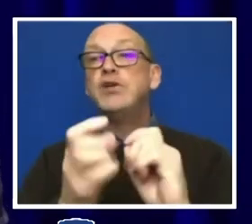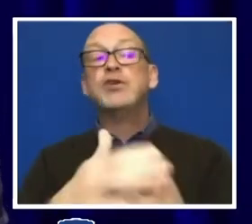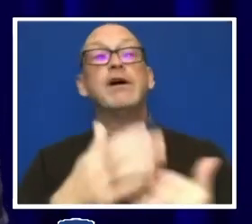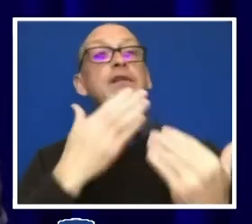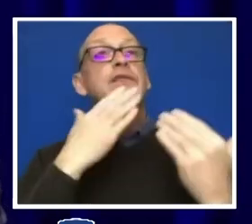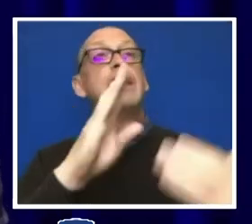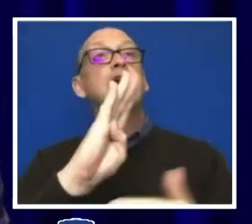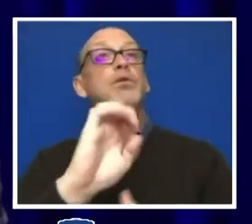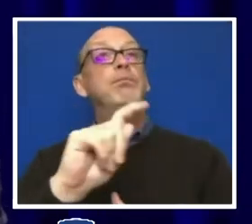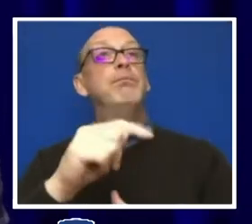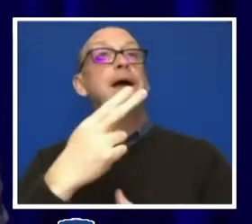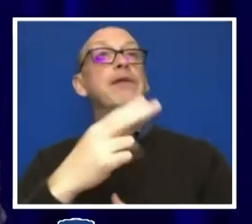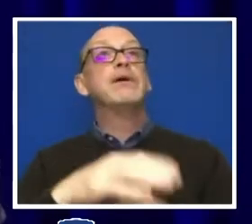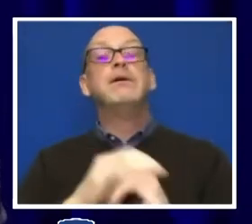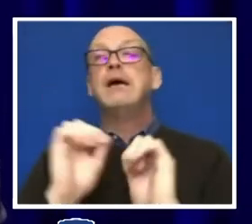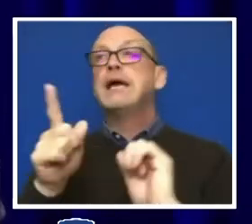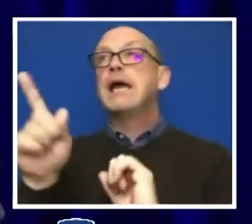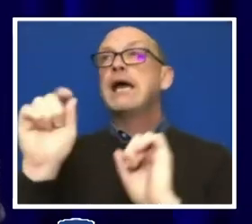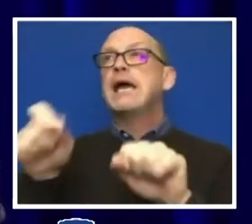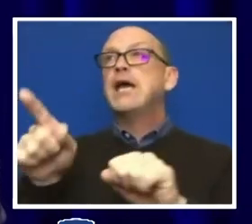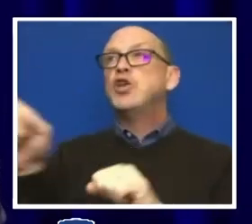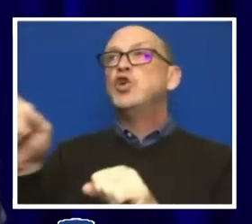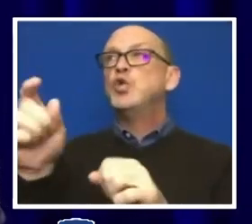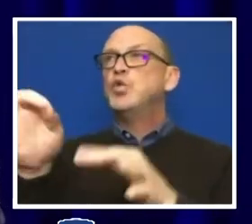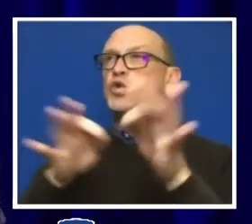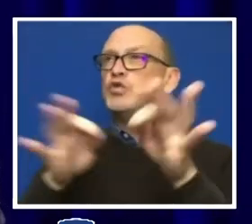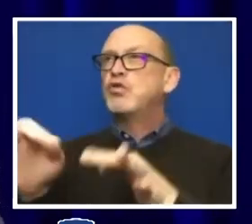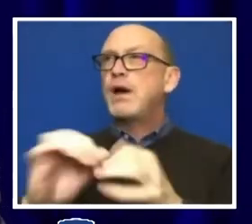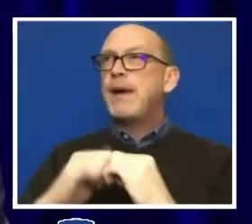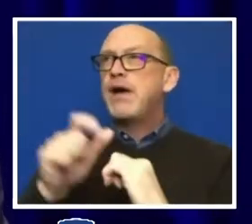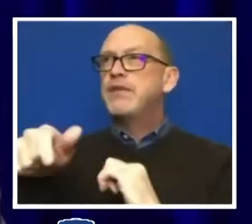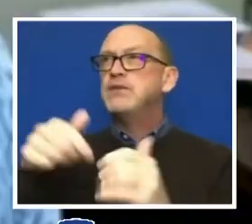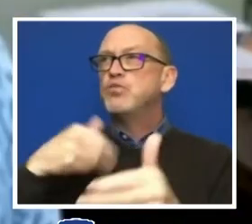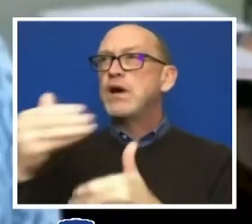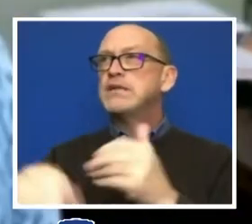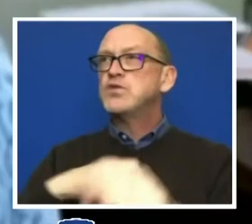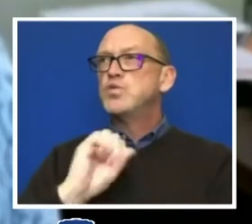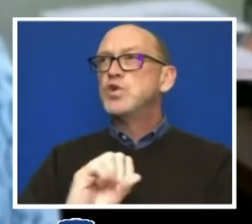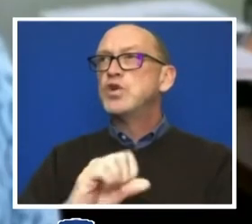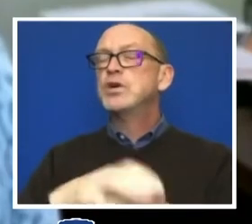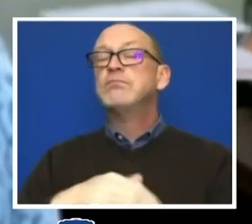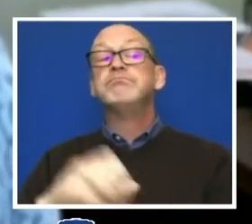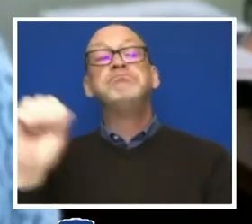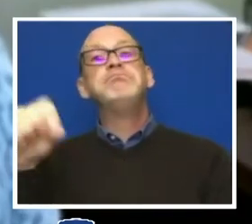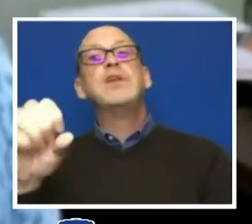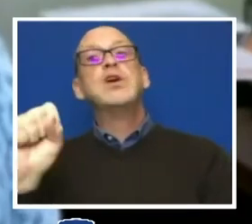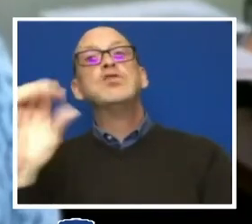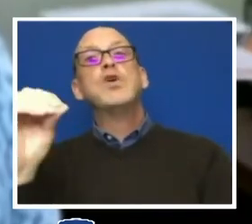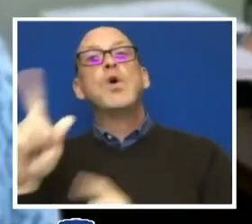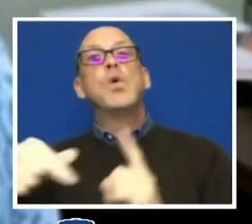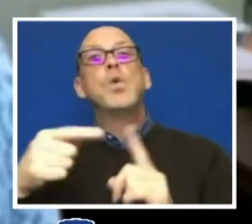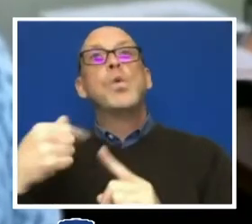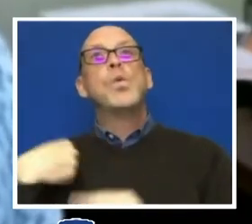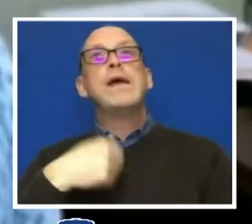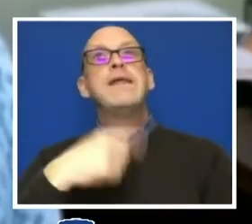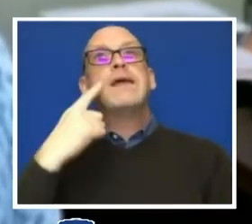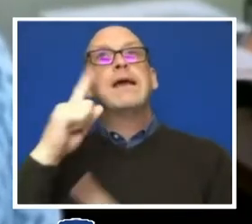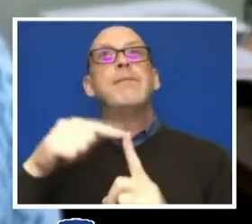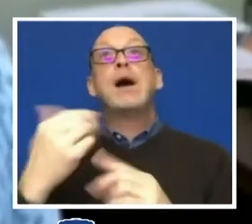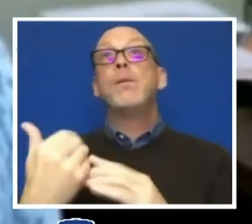also describe how such a process might work? Yeah, so when we think about the past,